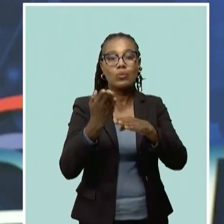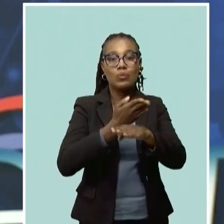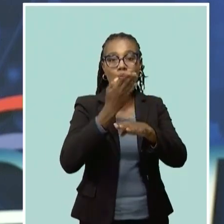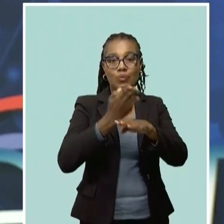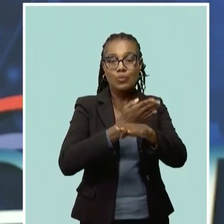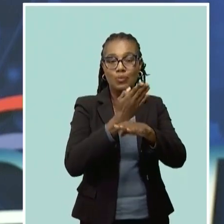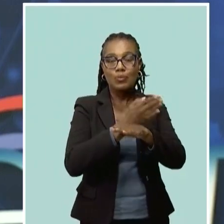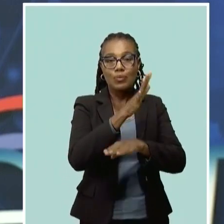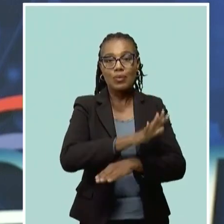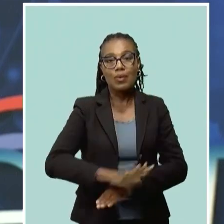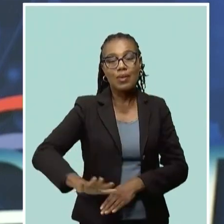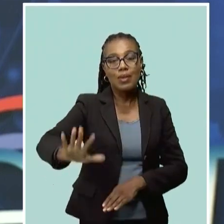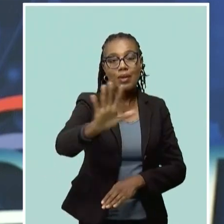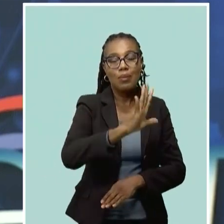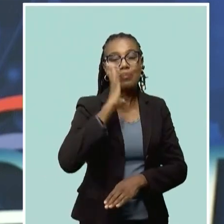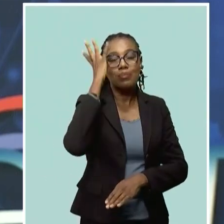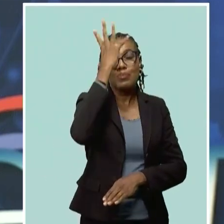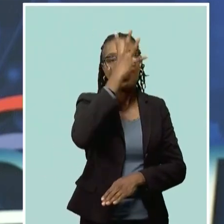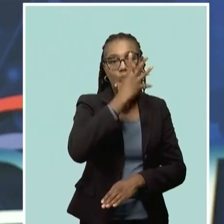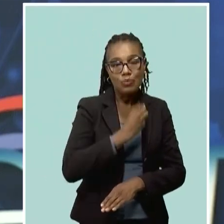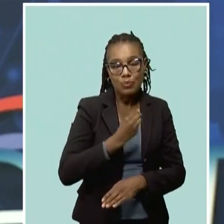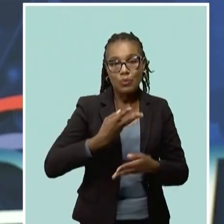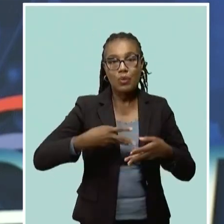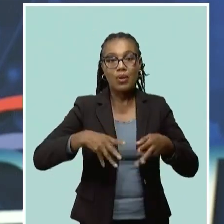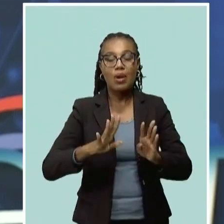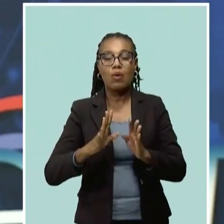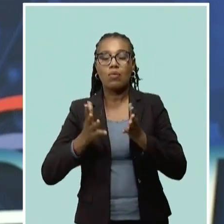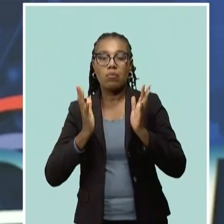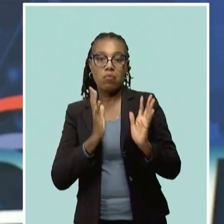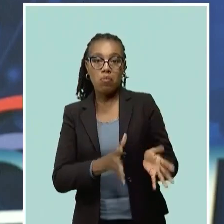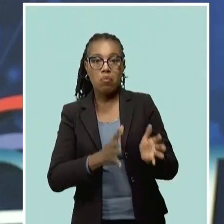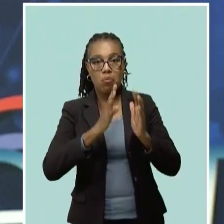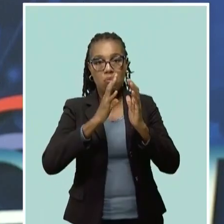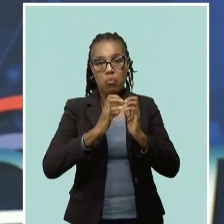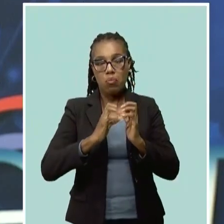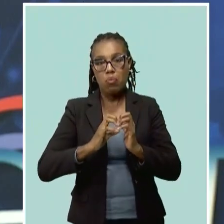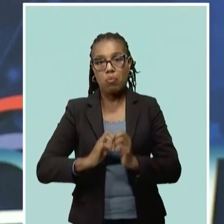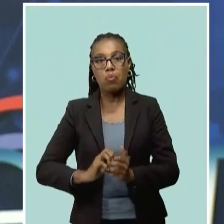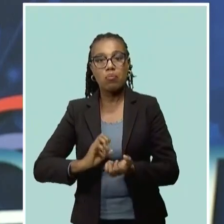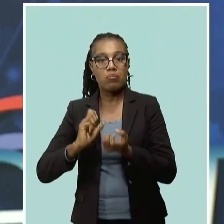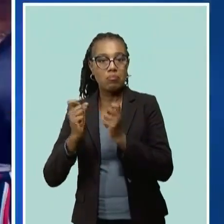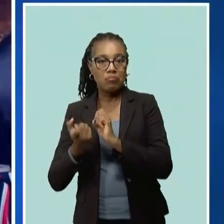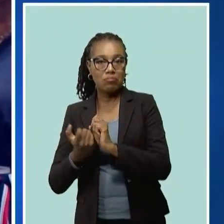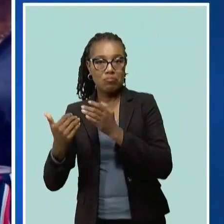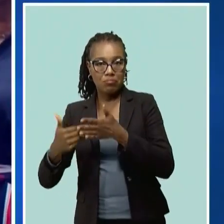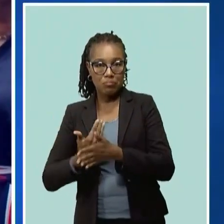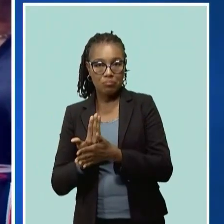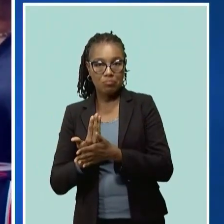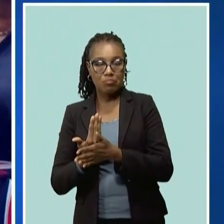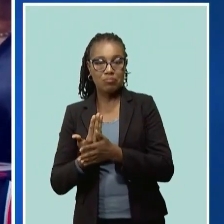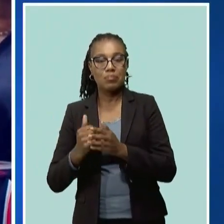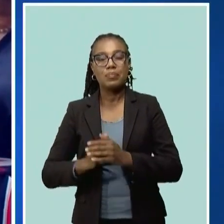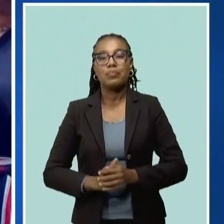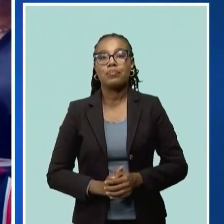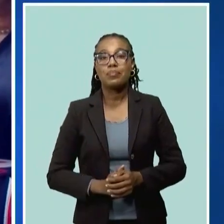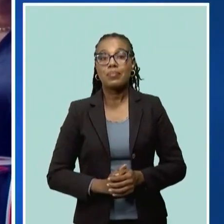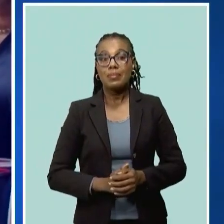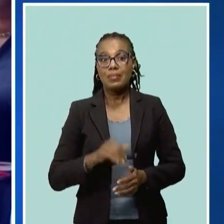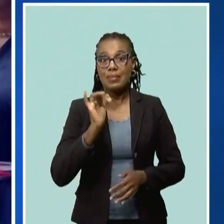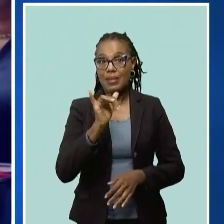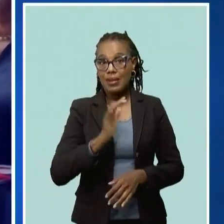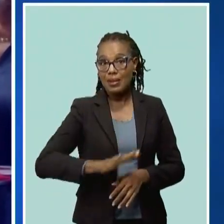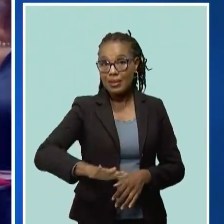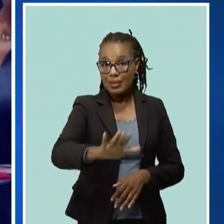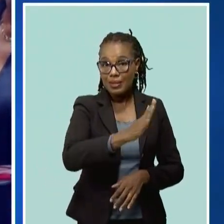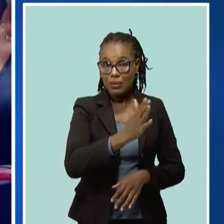environment of the college and allow for biodiversity to take place. This site will allow